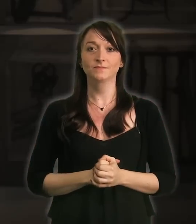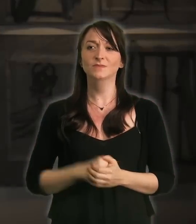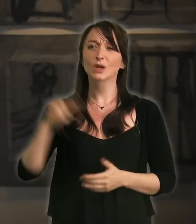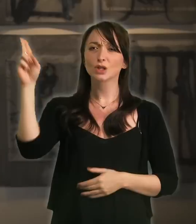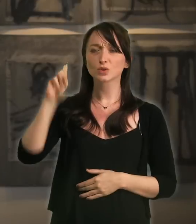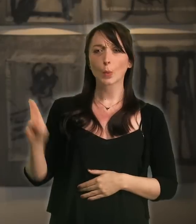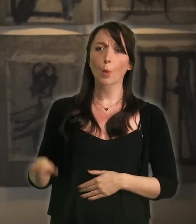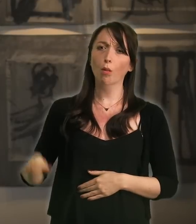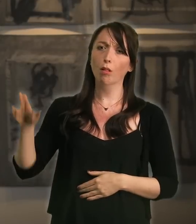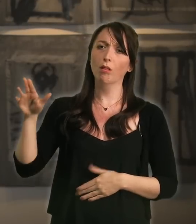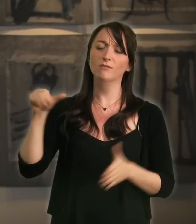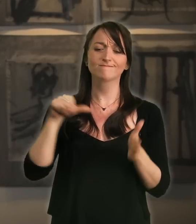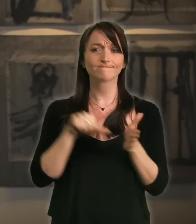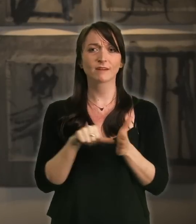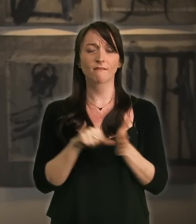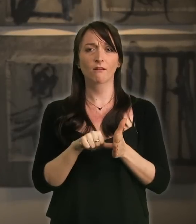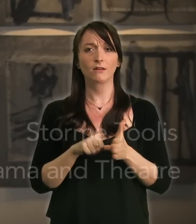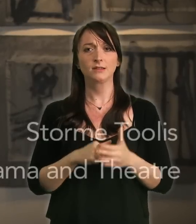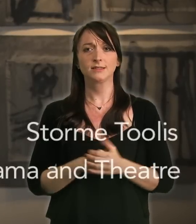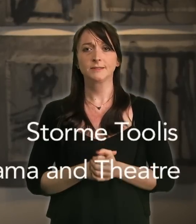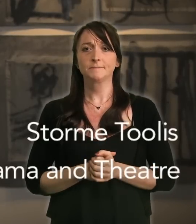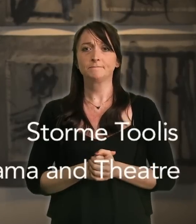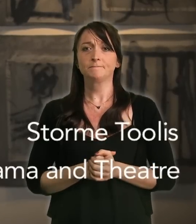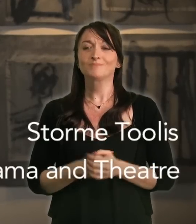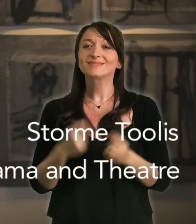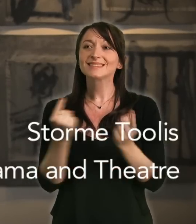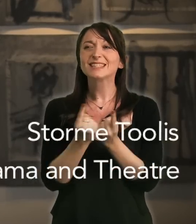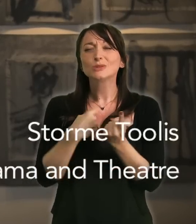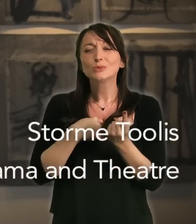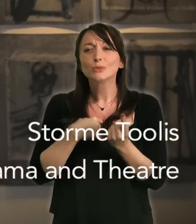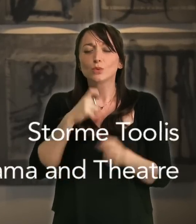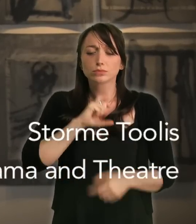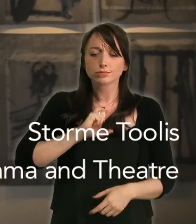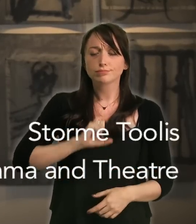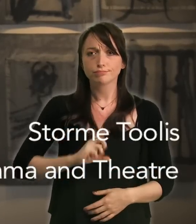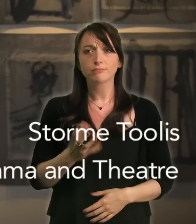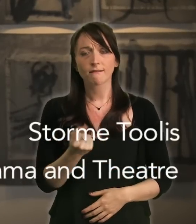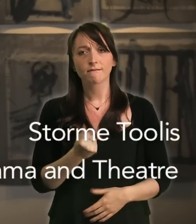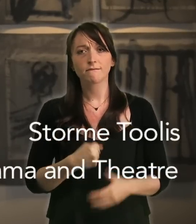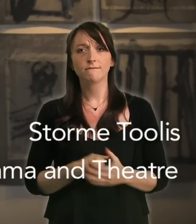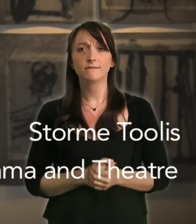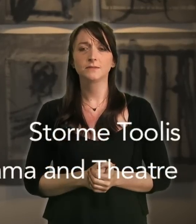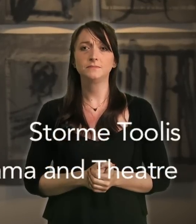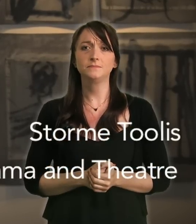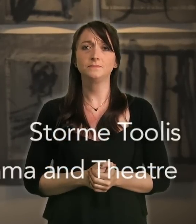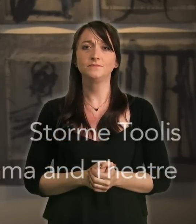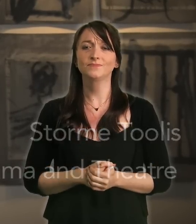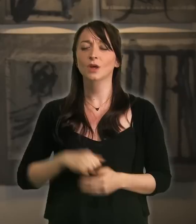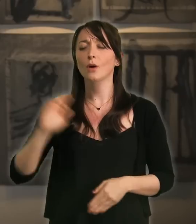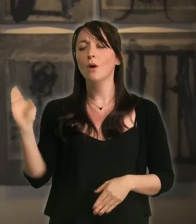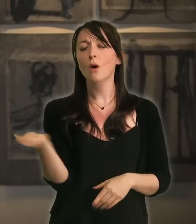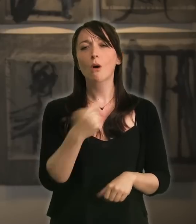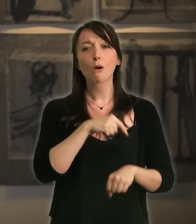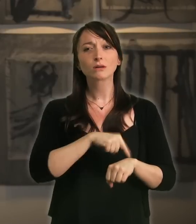School was very difficult for me because of I had a lot of sort of issues with self-confidence